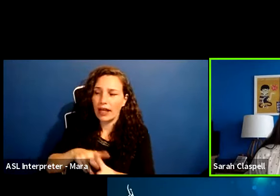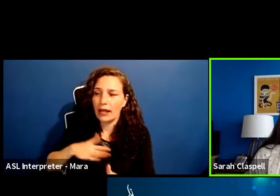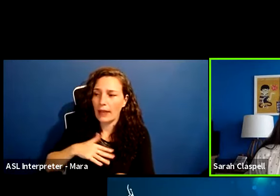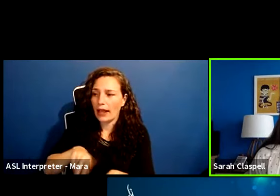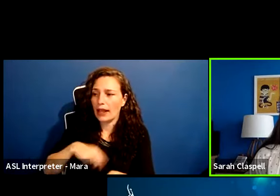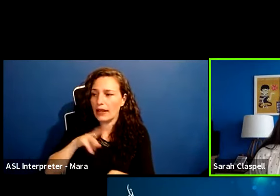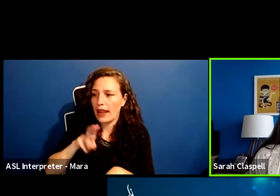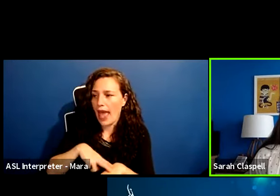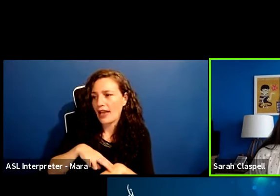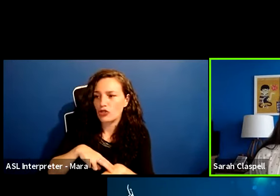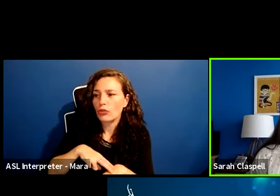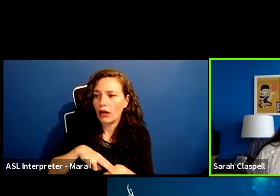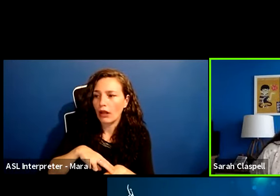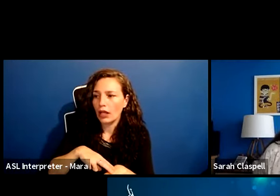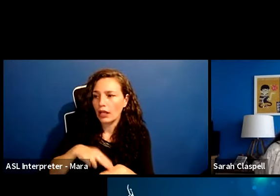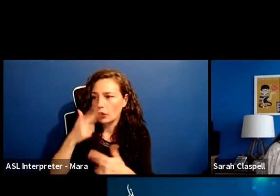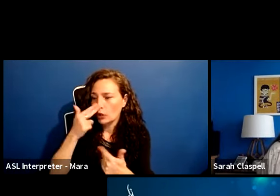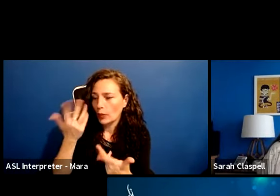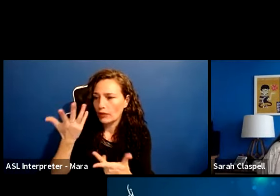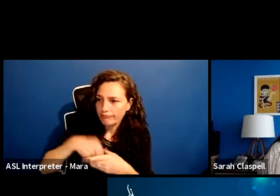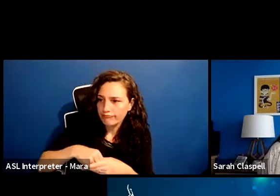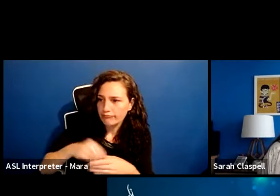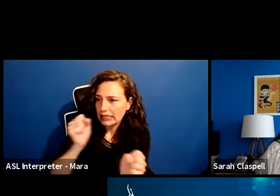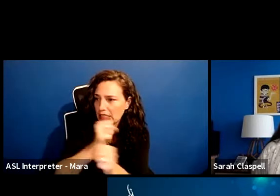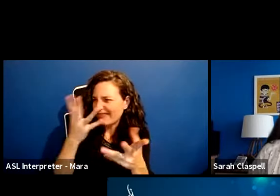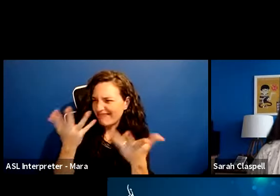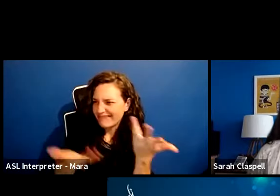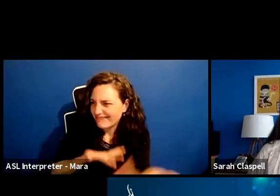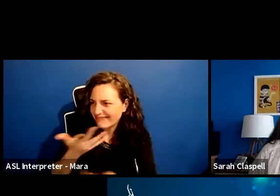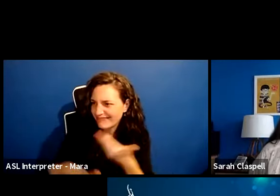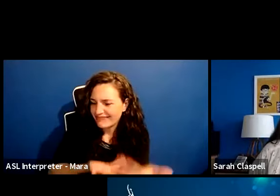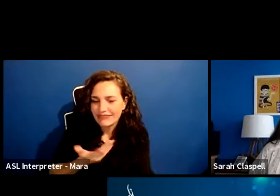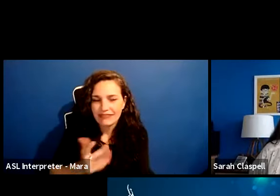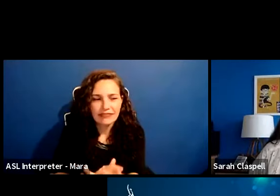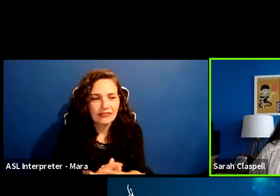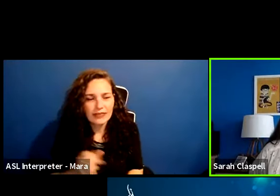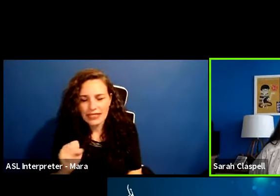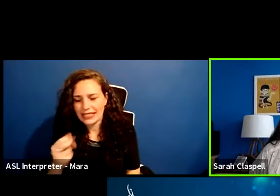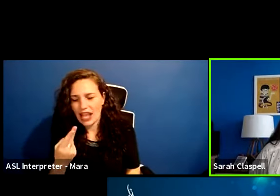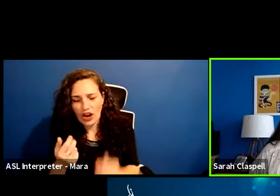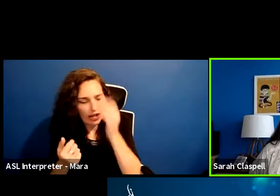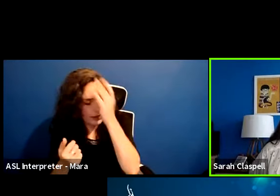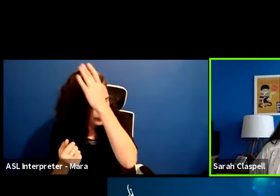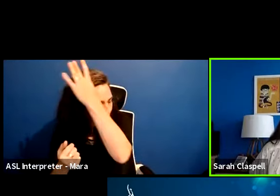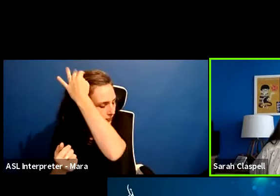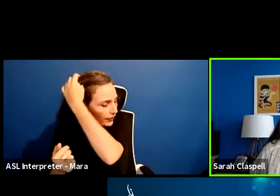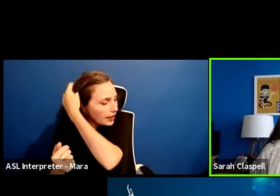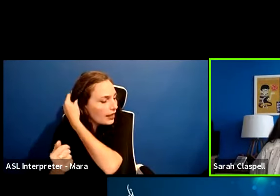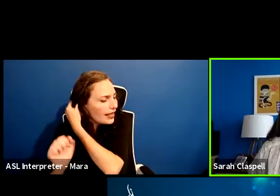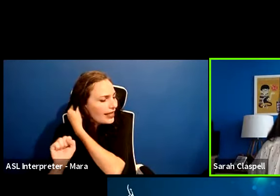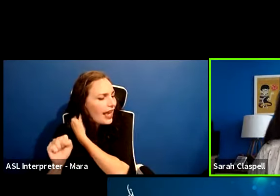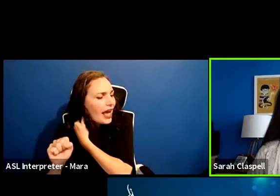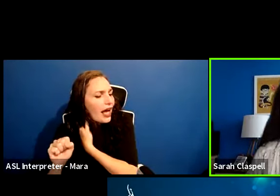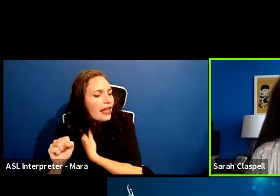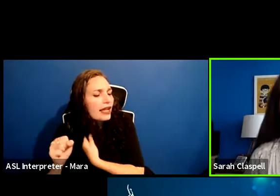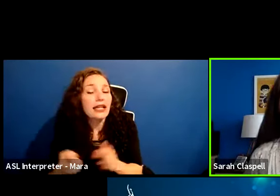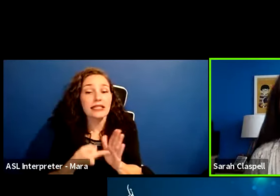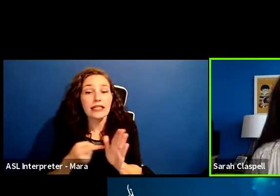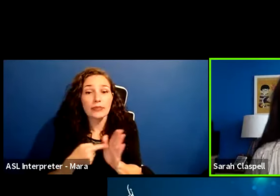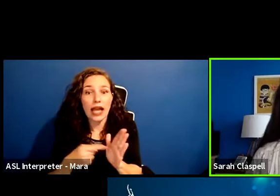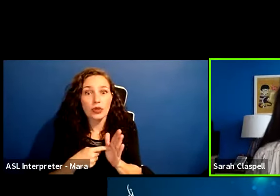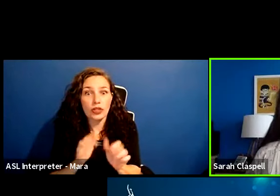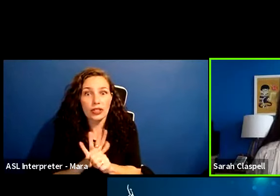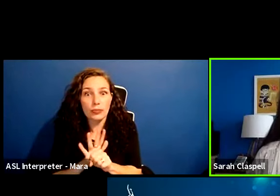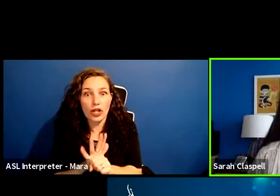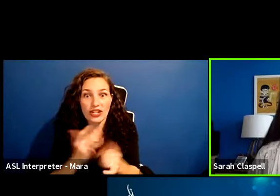I think, uh, yeah, please start. for this. Um, I think sometimes when we are on the spot and we have the pressure of like, be funny,